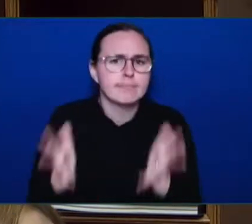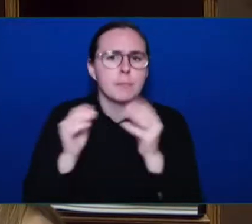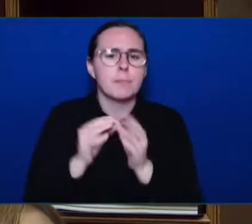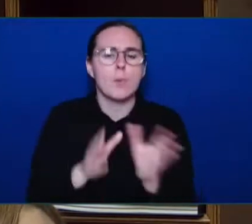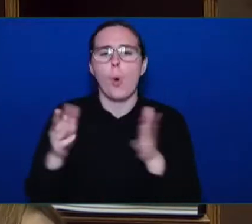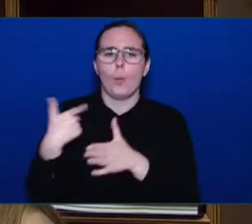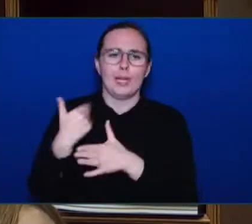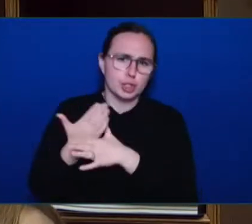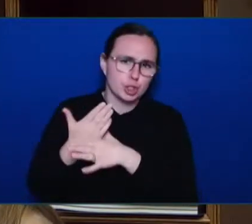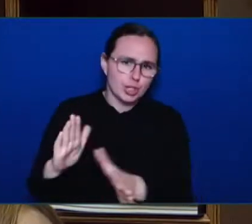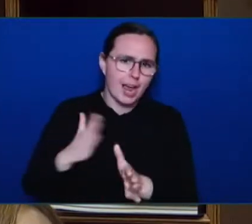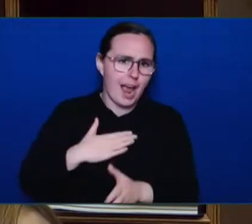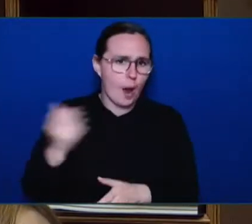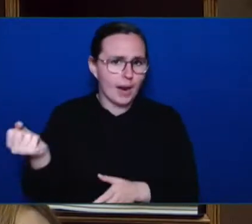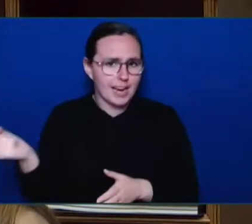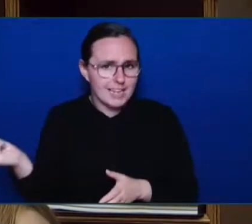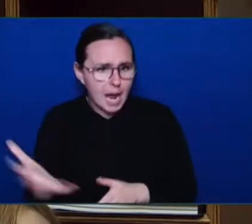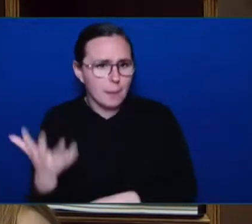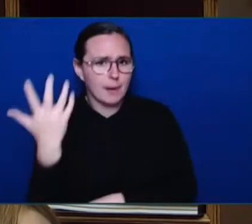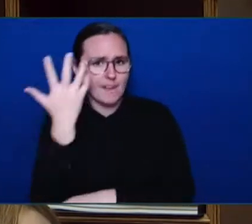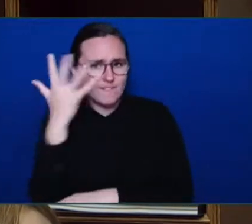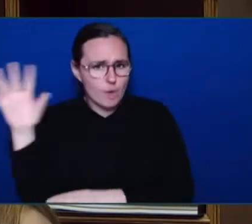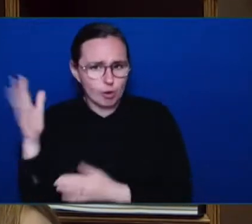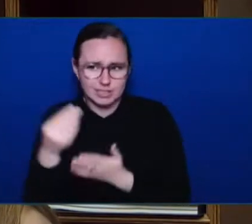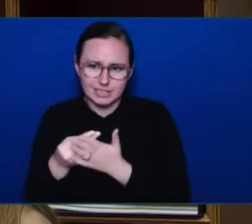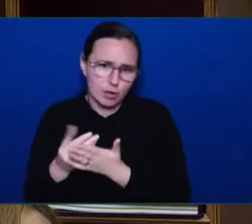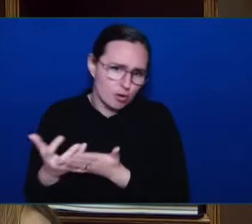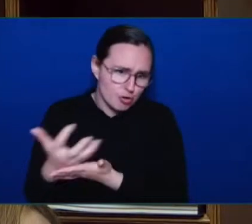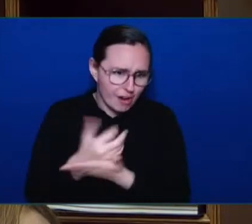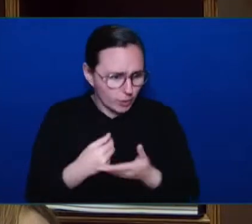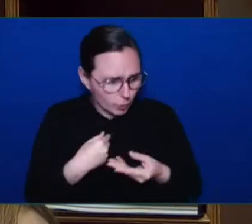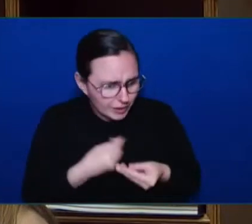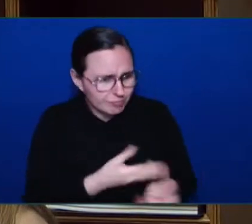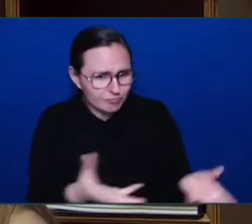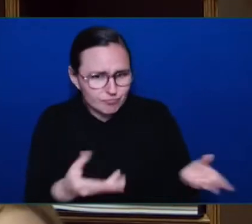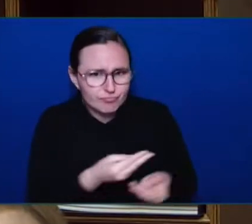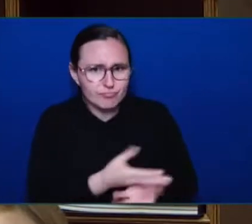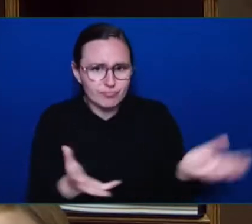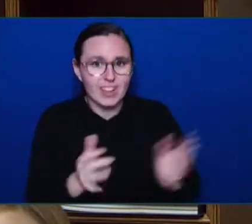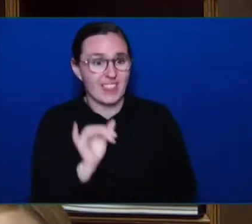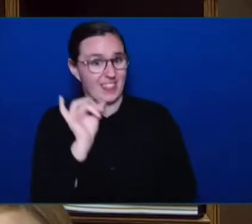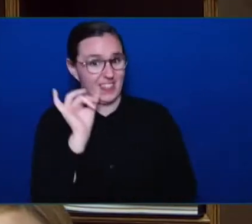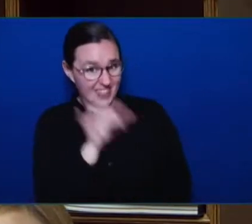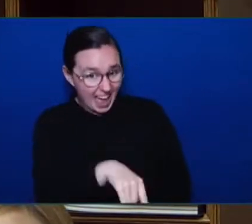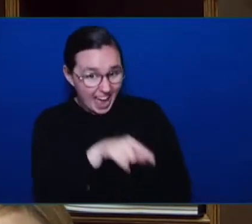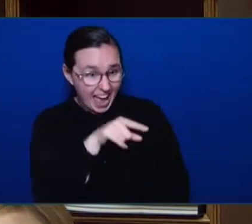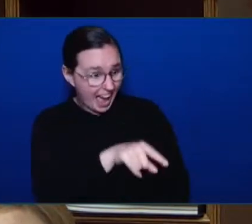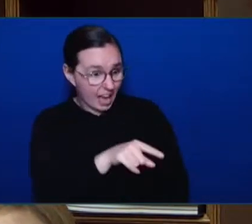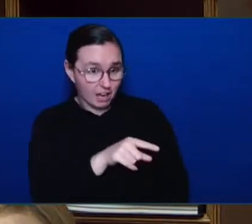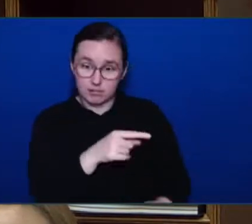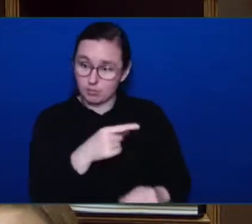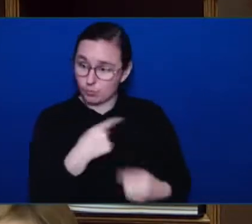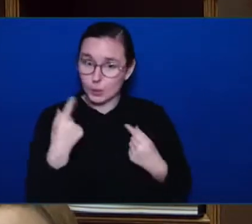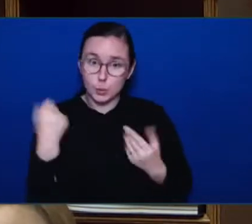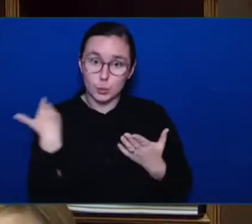revenues as we talked about. We're going to keep doing that work every single day because we believe in true reconciliation.